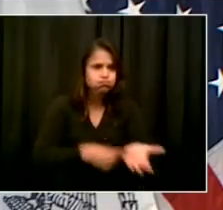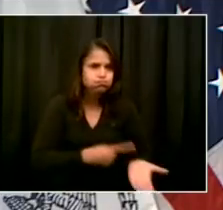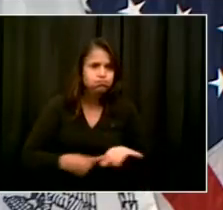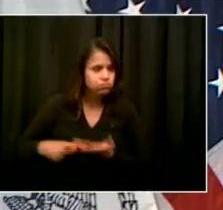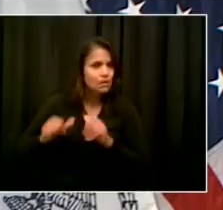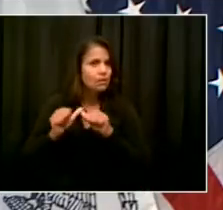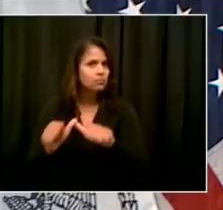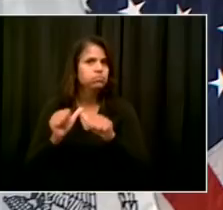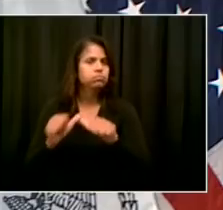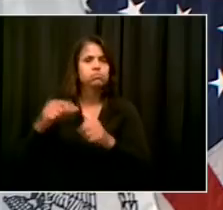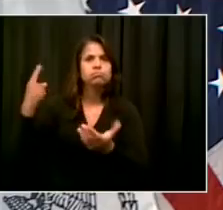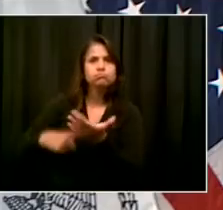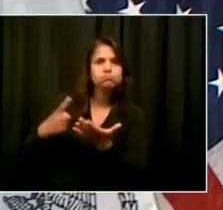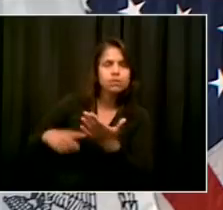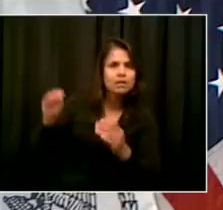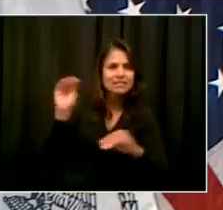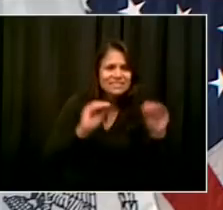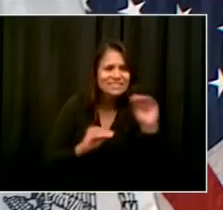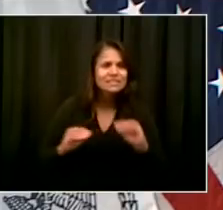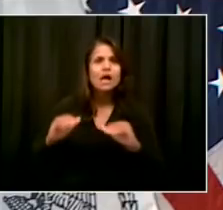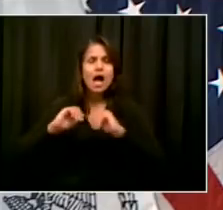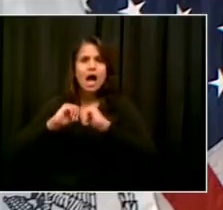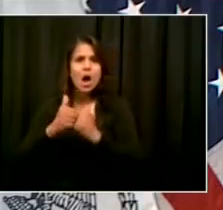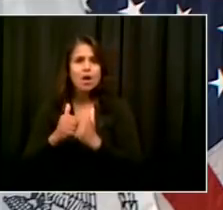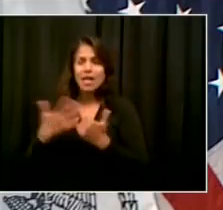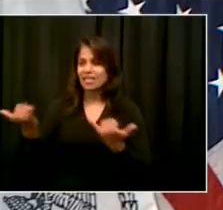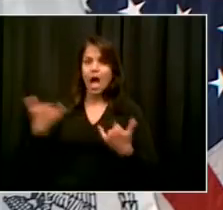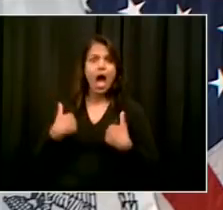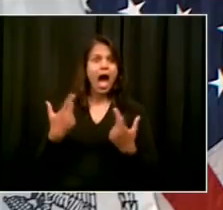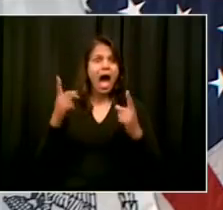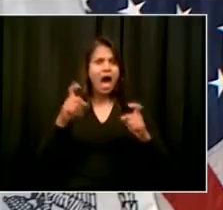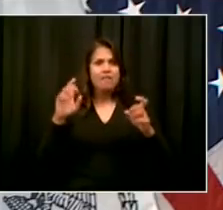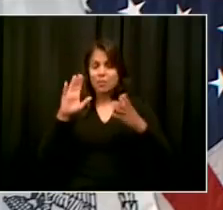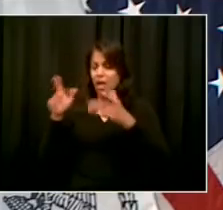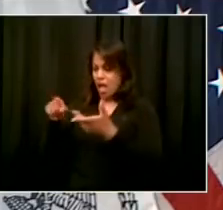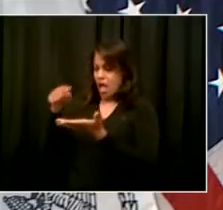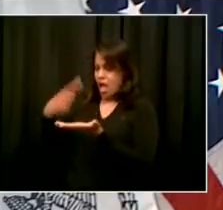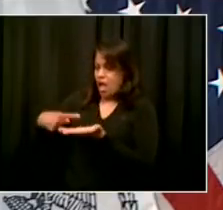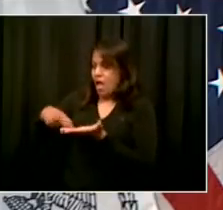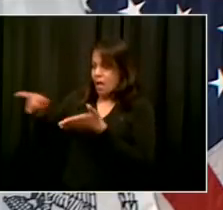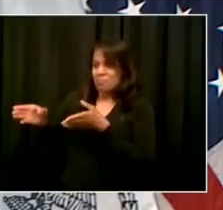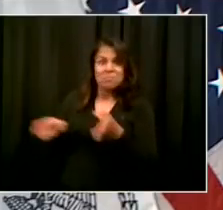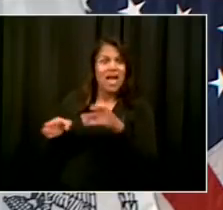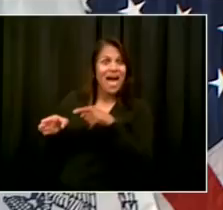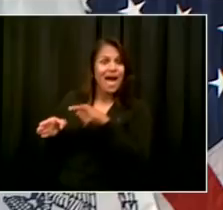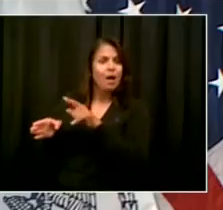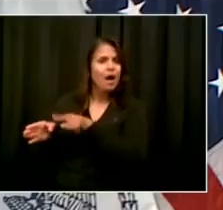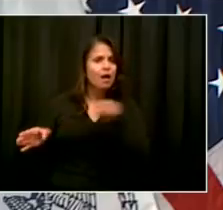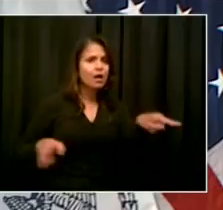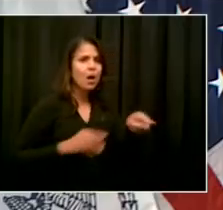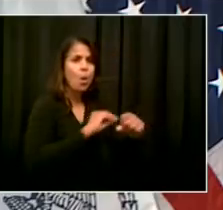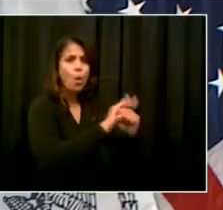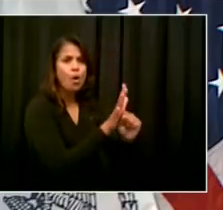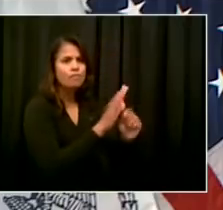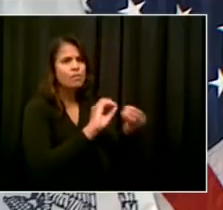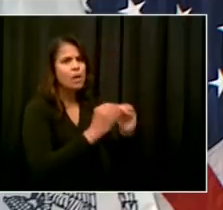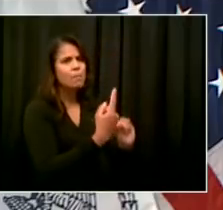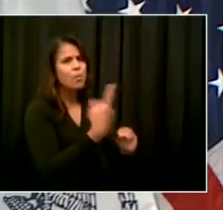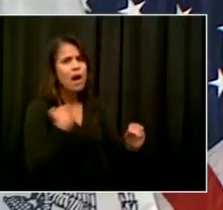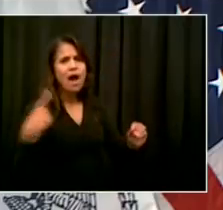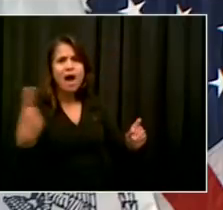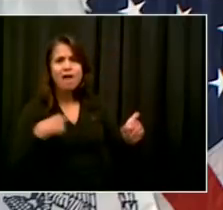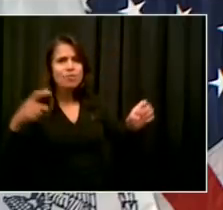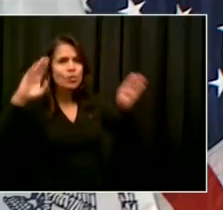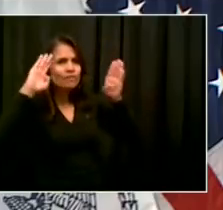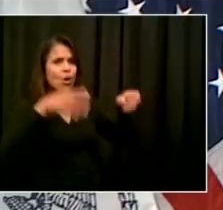We had to go through those phases, phases one, two, three, four. We got through them on time. Every single one of them, we have never had to take a step back. And, Juliette, that's